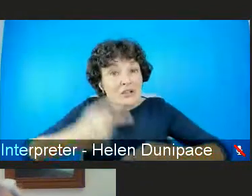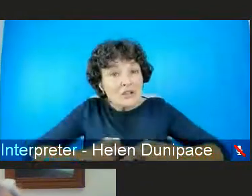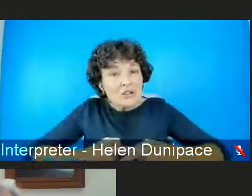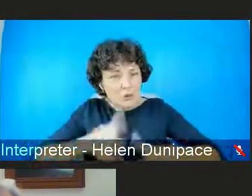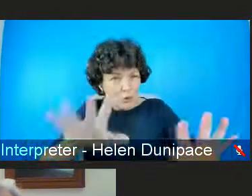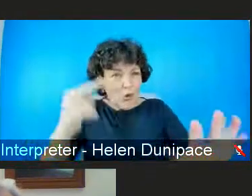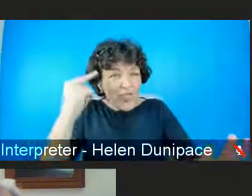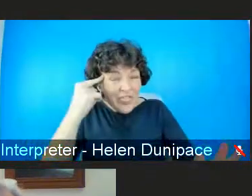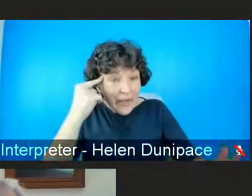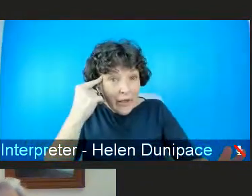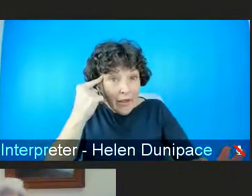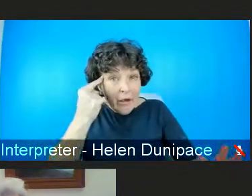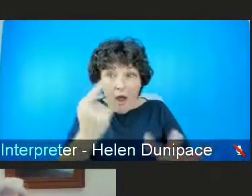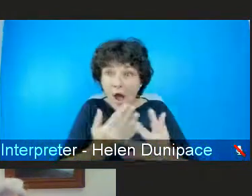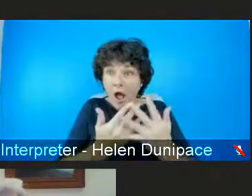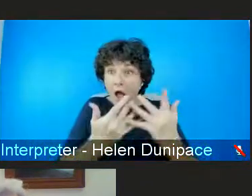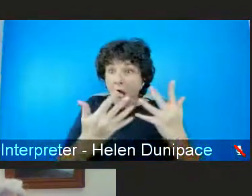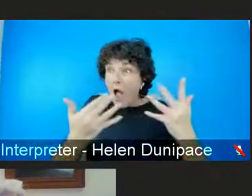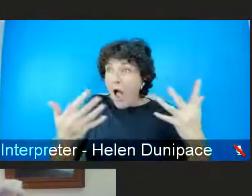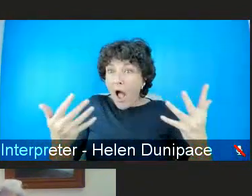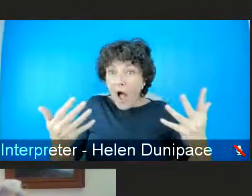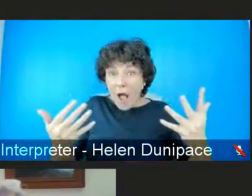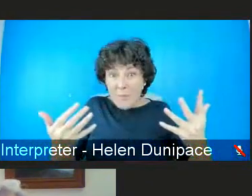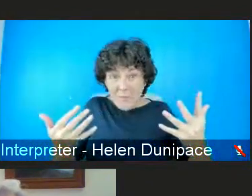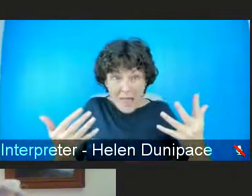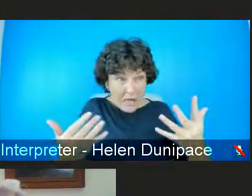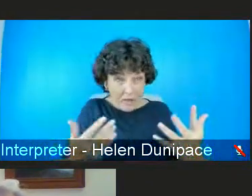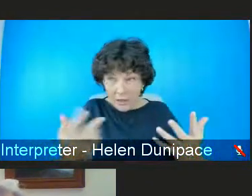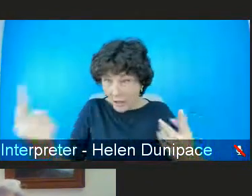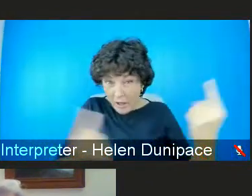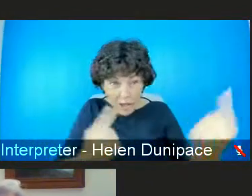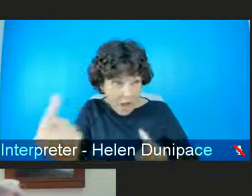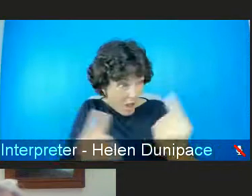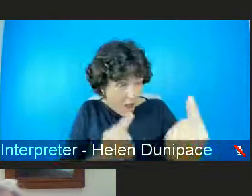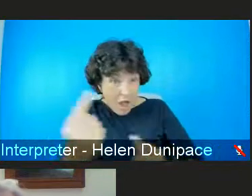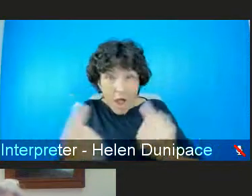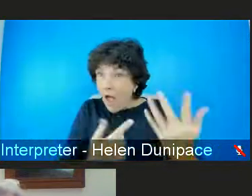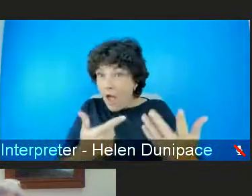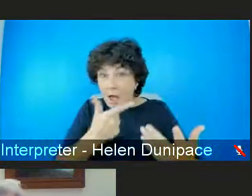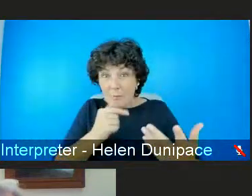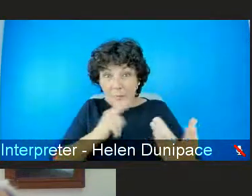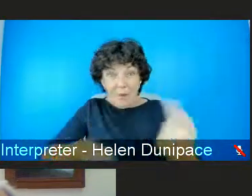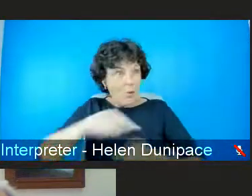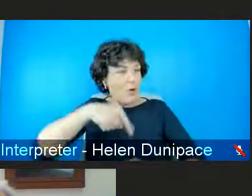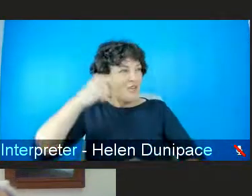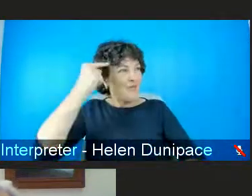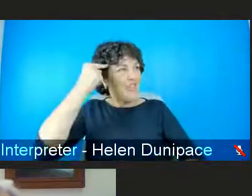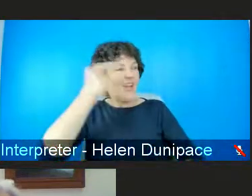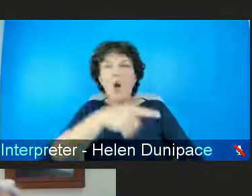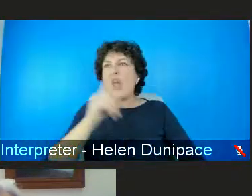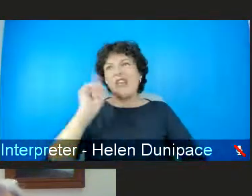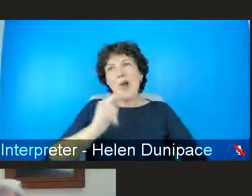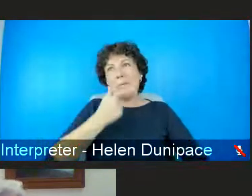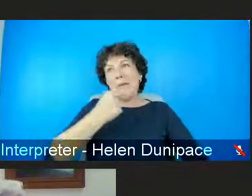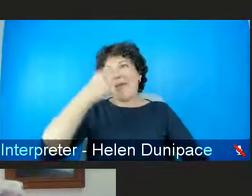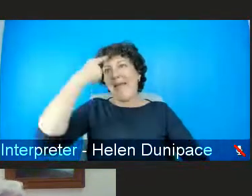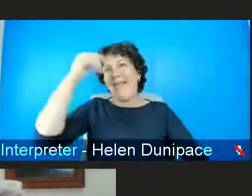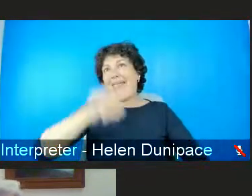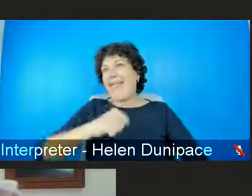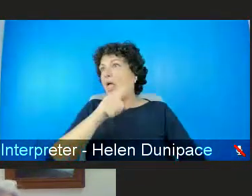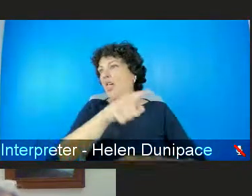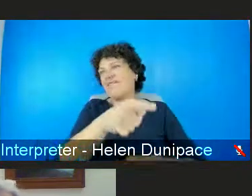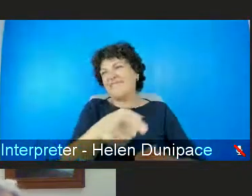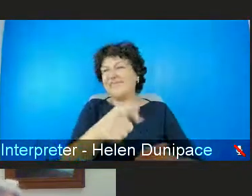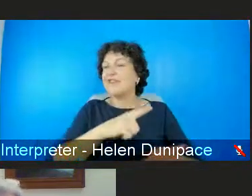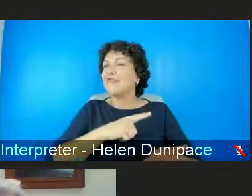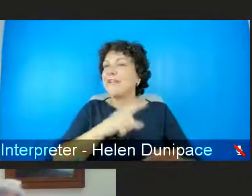how many more tools we'd have to deal with than than this notion that somehow young people were misguided because they were accessing